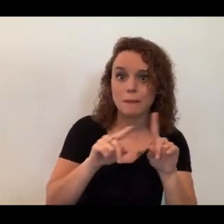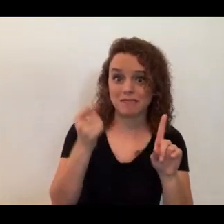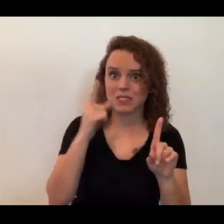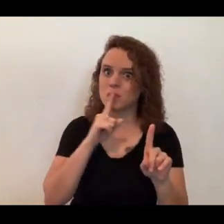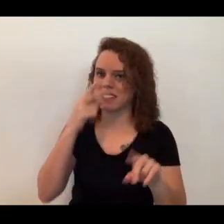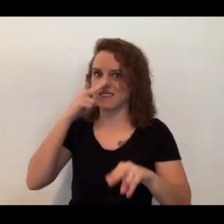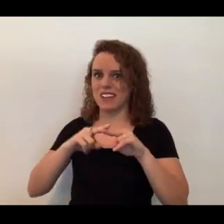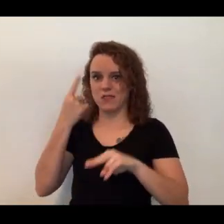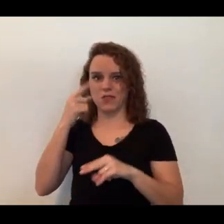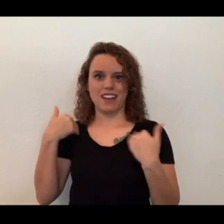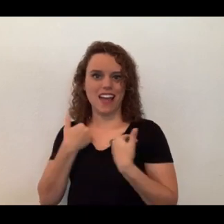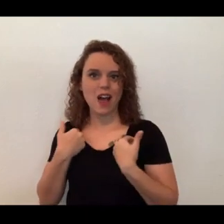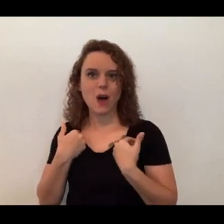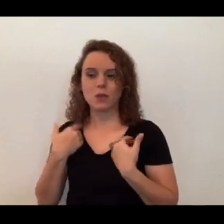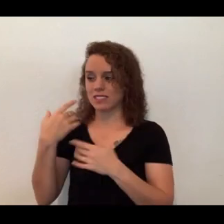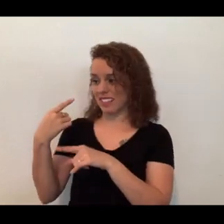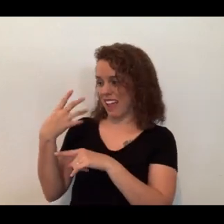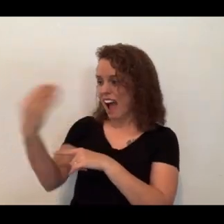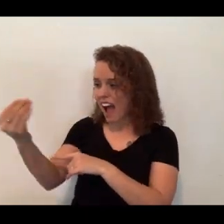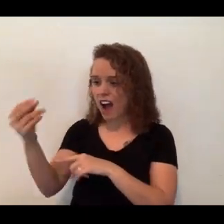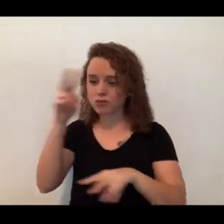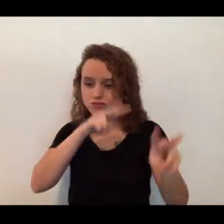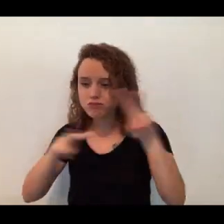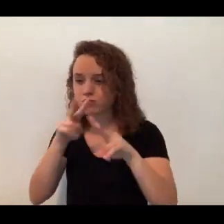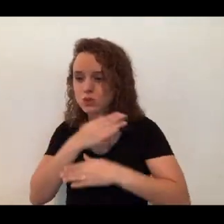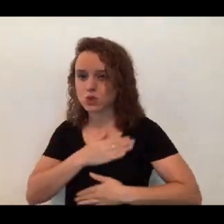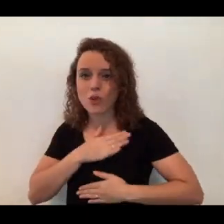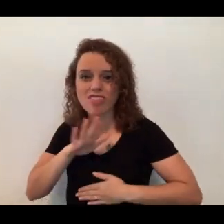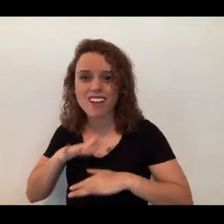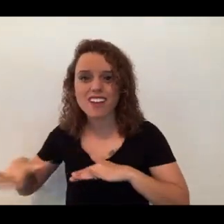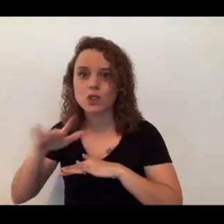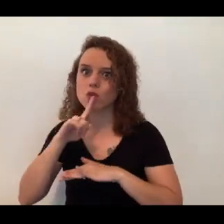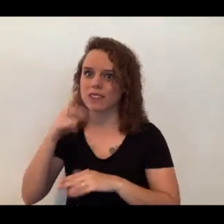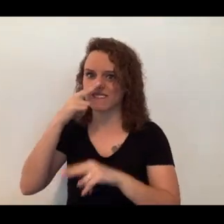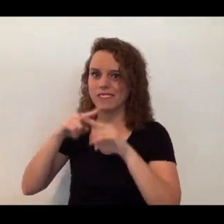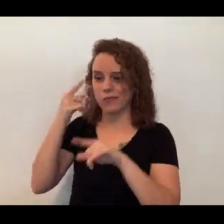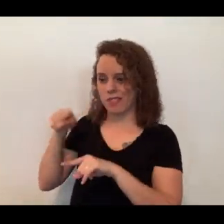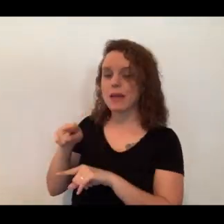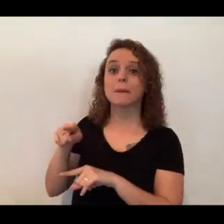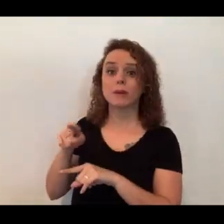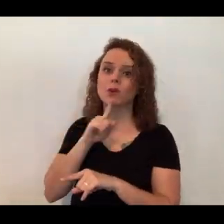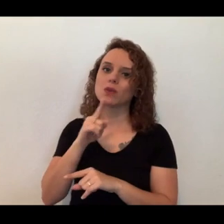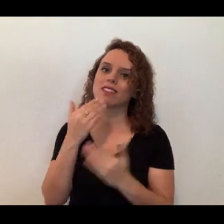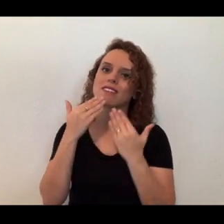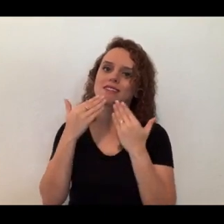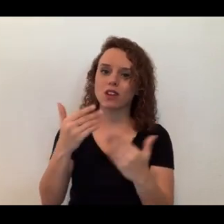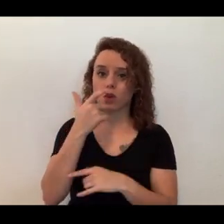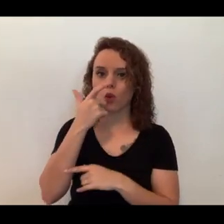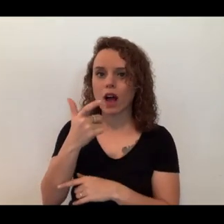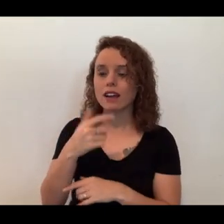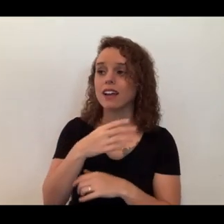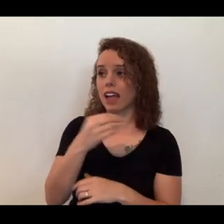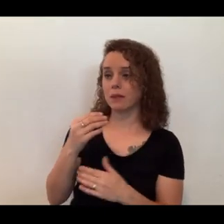things, and enjoy their new spaces as well. This is fun enrichment for them. So we thank you guys for tuning in and having the interest in tuning in